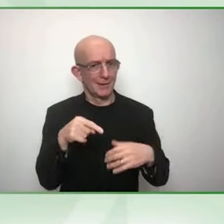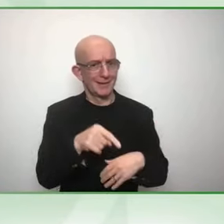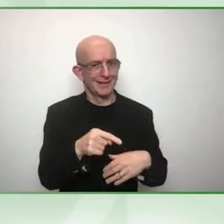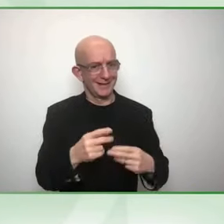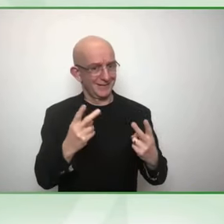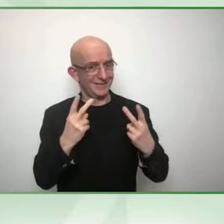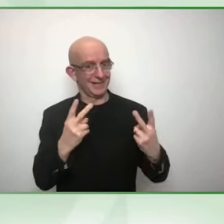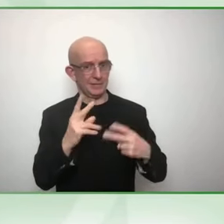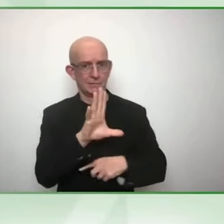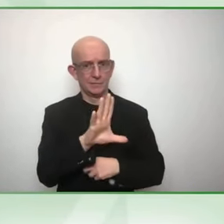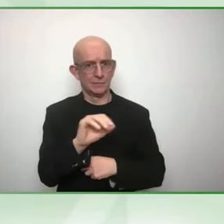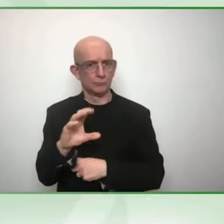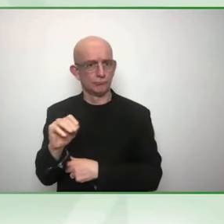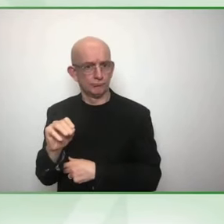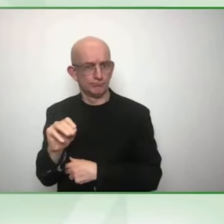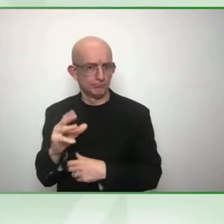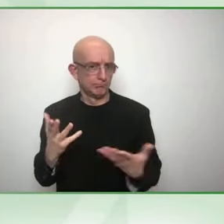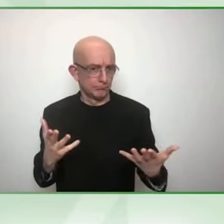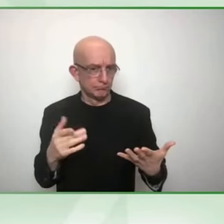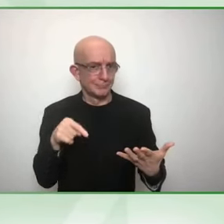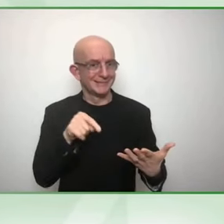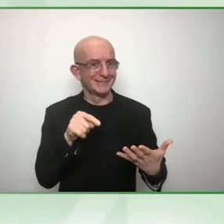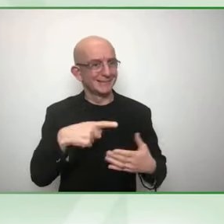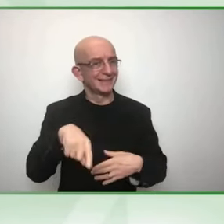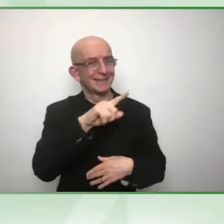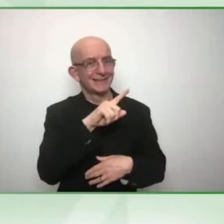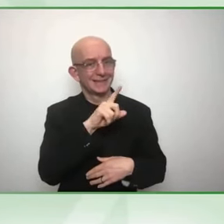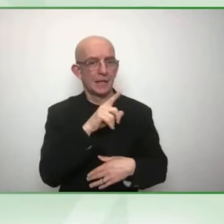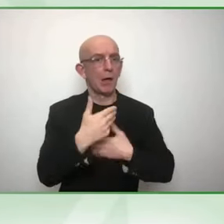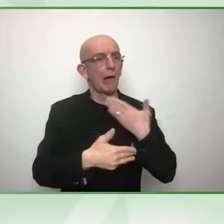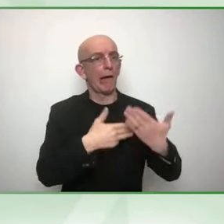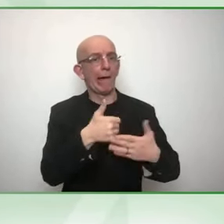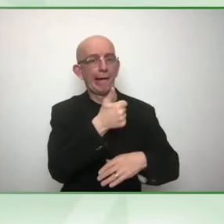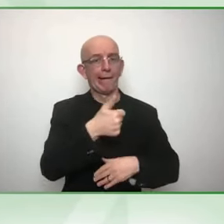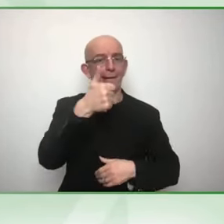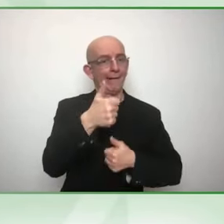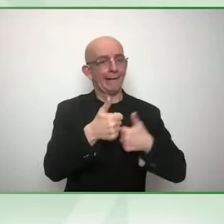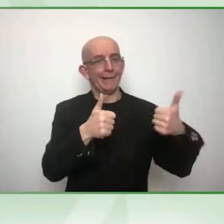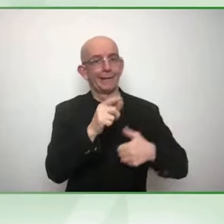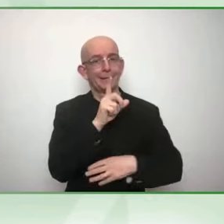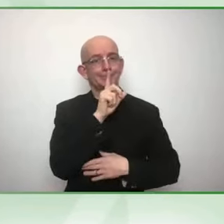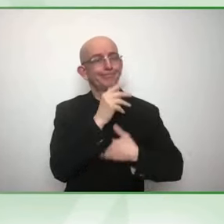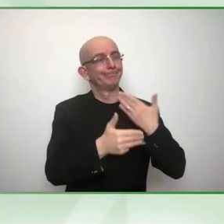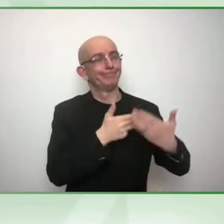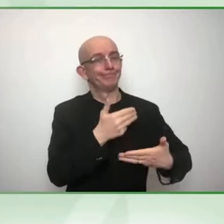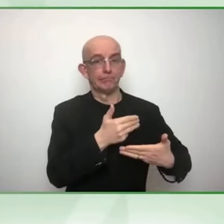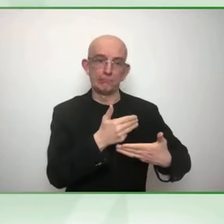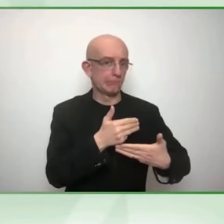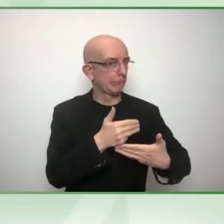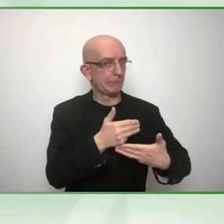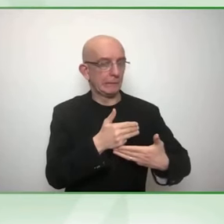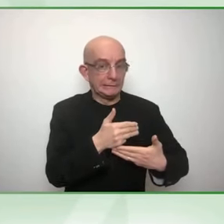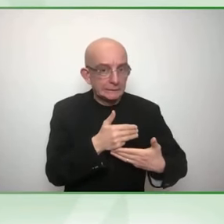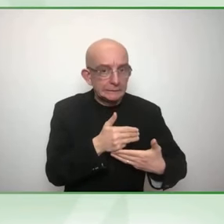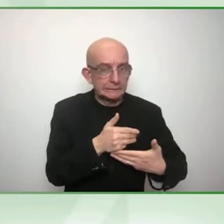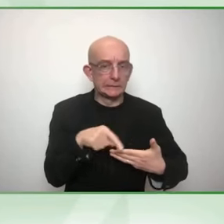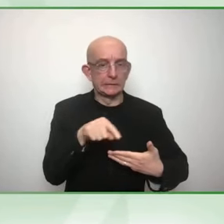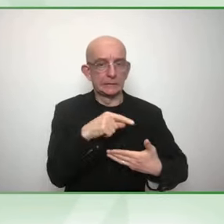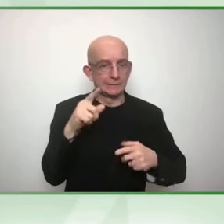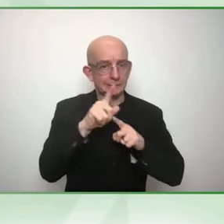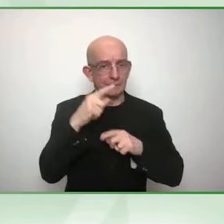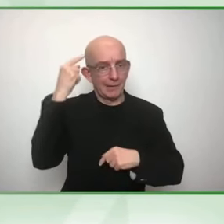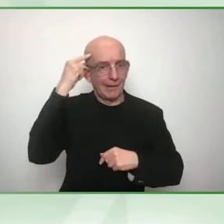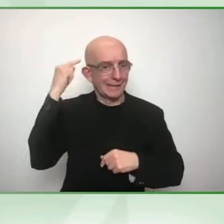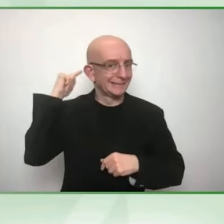system to integrate and to normalize disability across our value and supply chains. No more